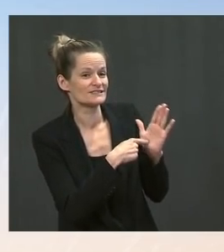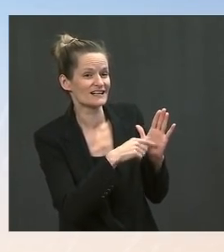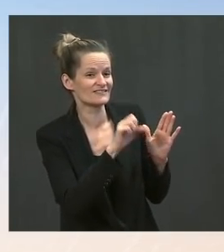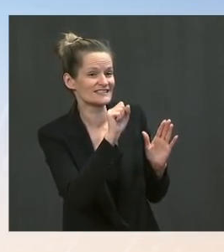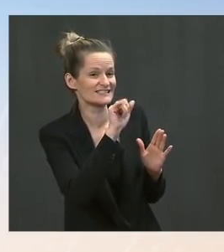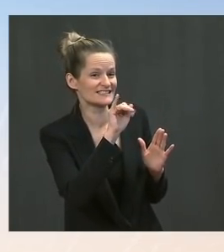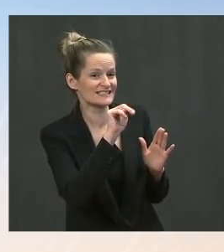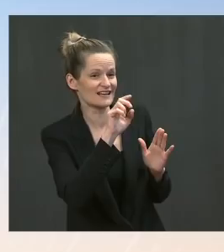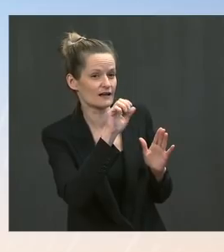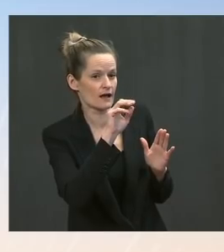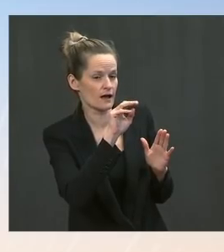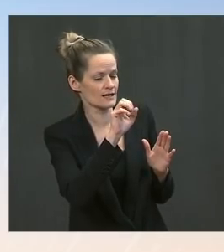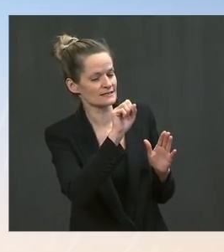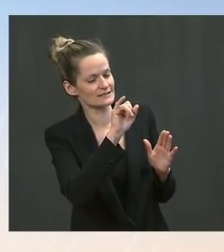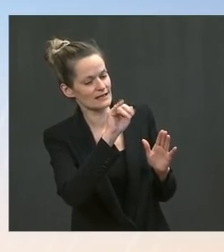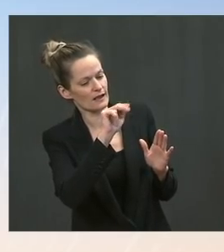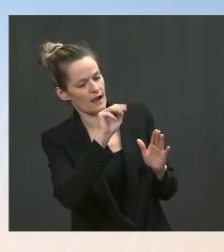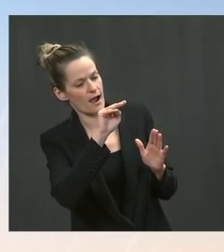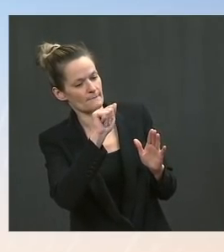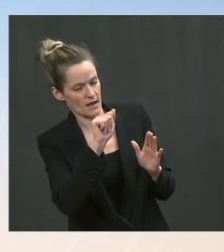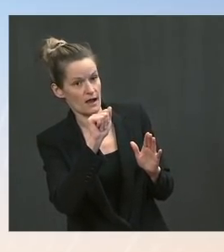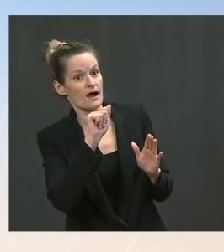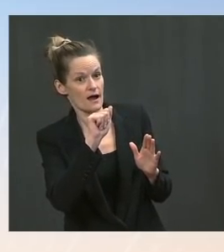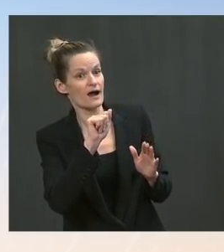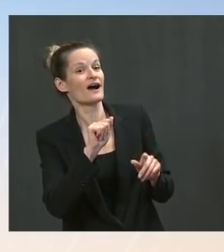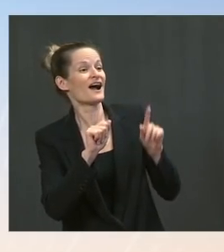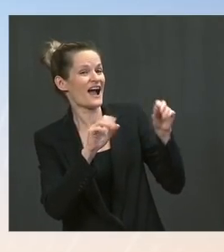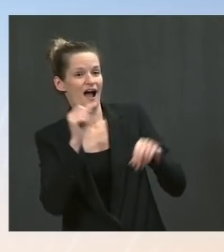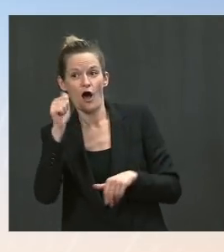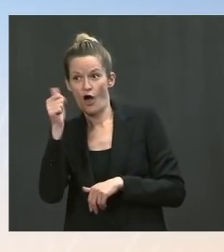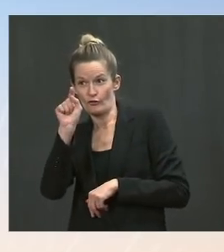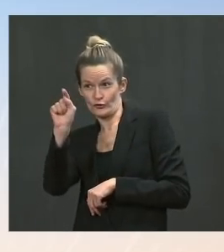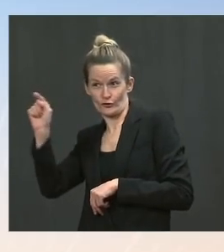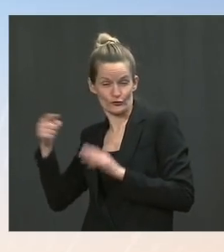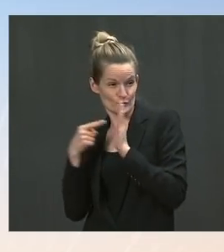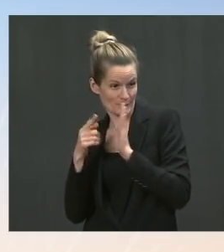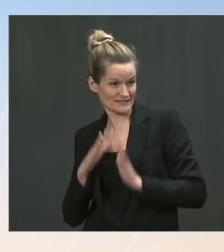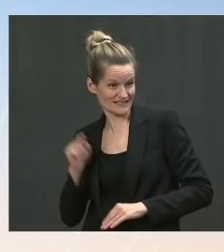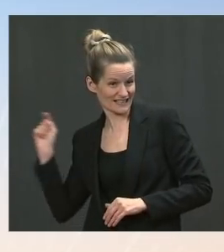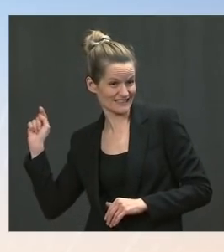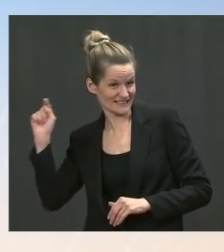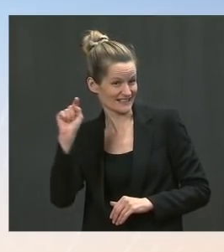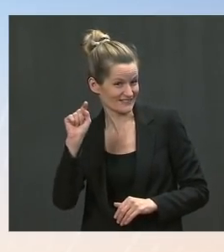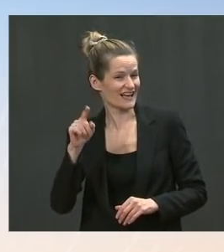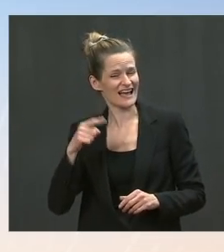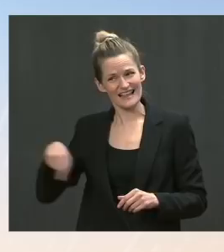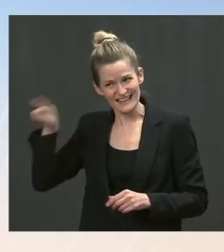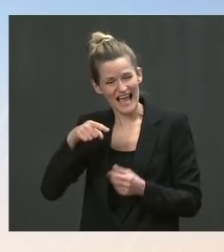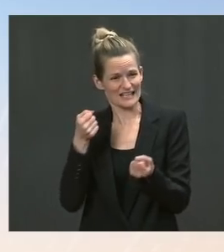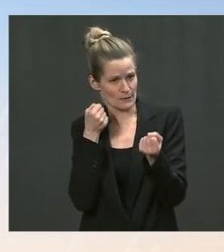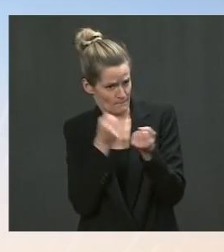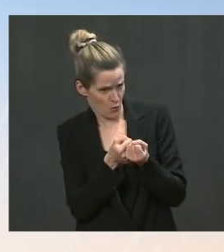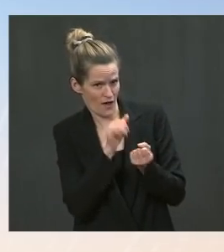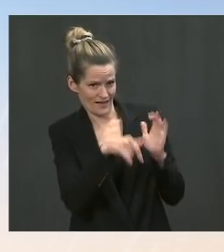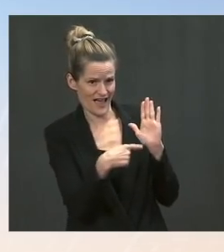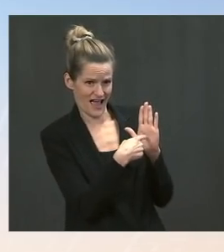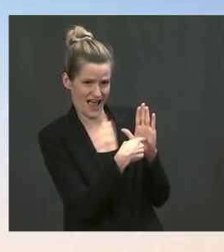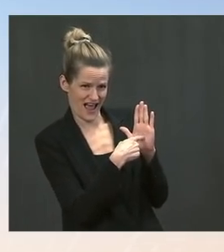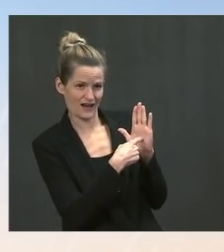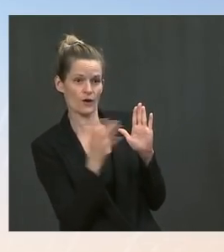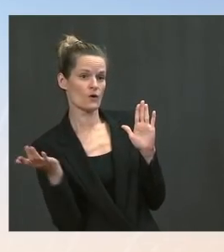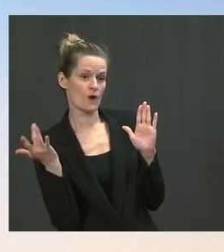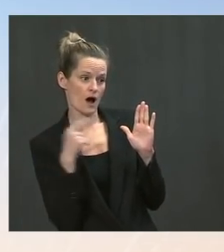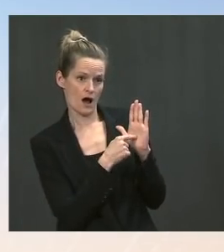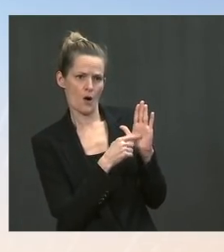cryptocurrency market, which of course is the objective or was the initial objective. We believe this provision will strengthen tax compliance in this emerging